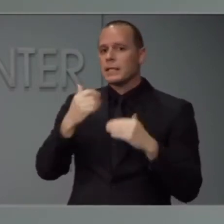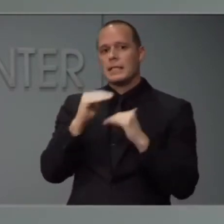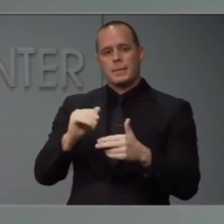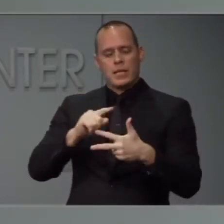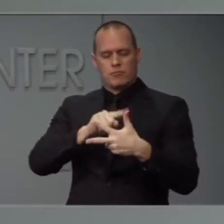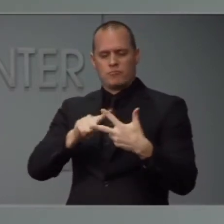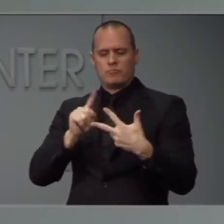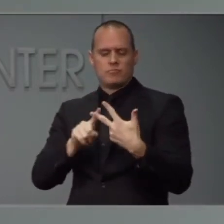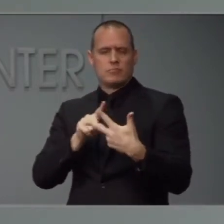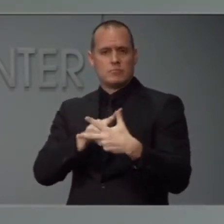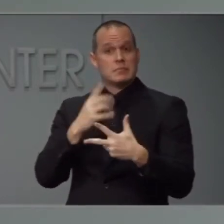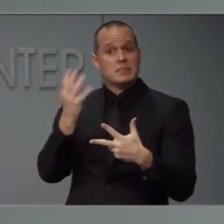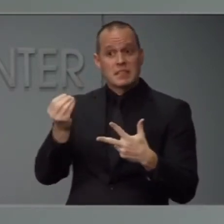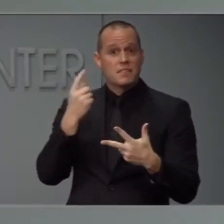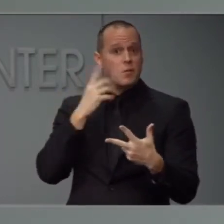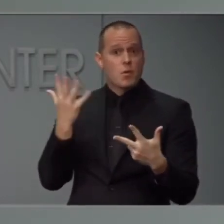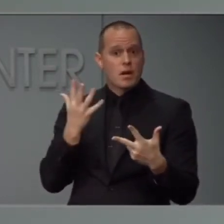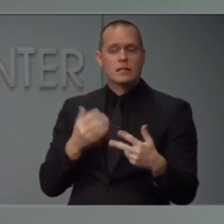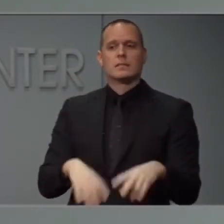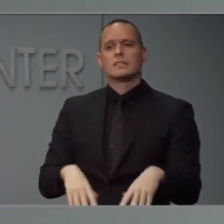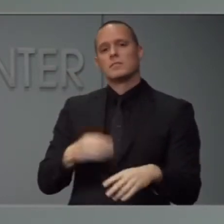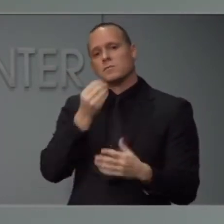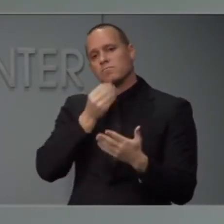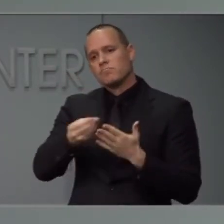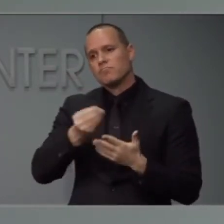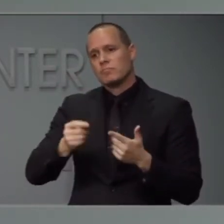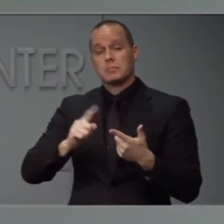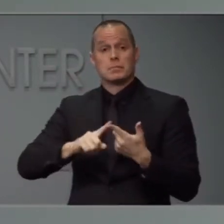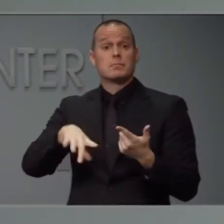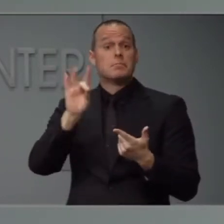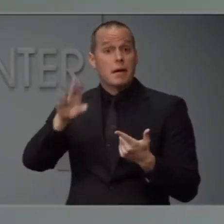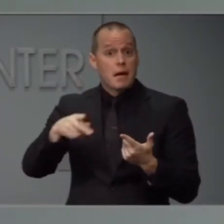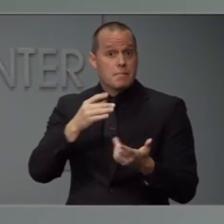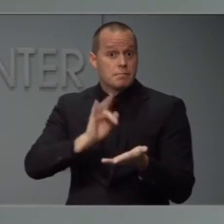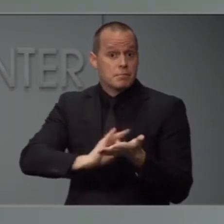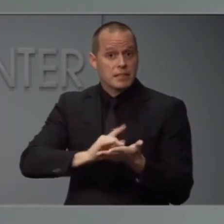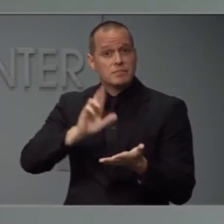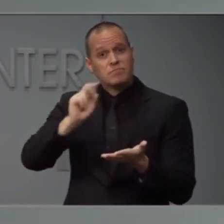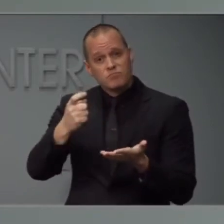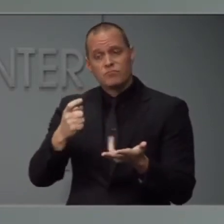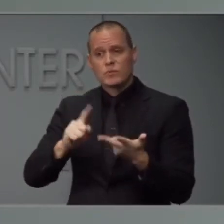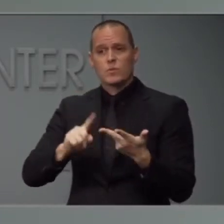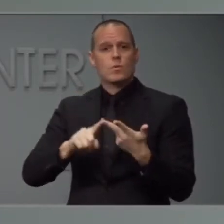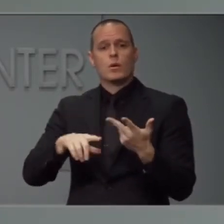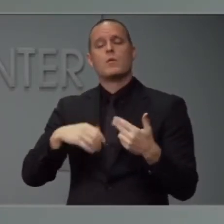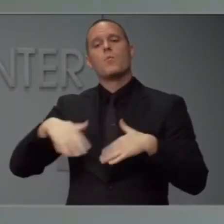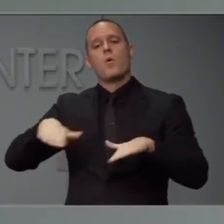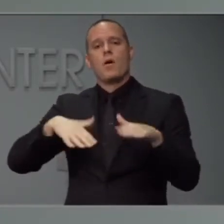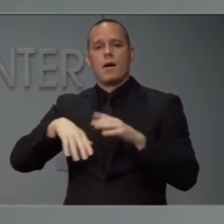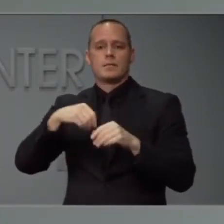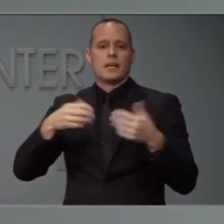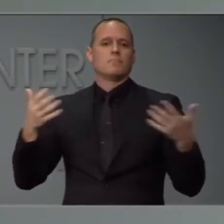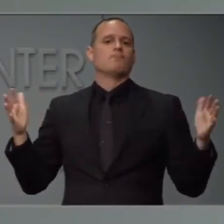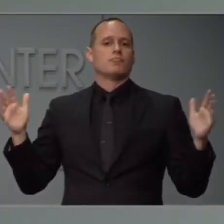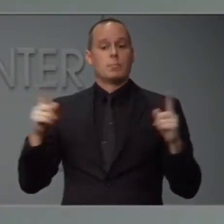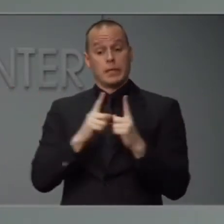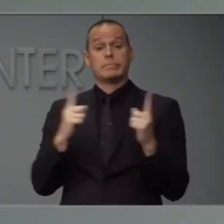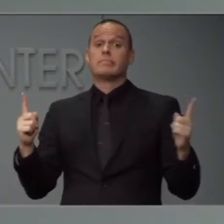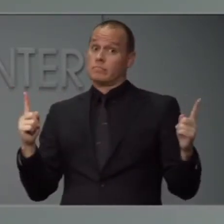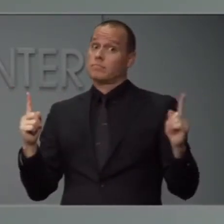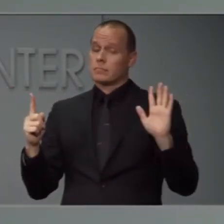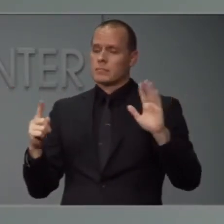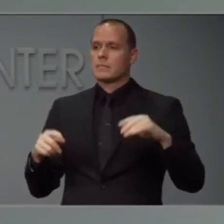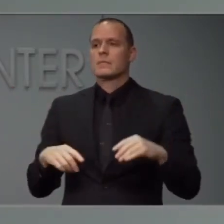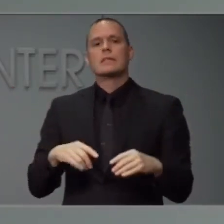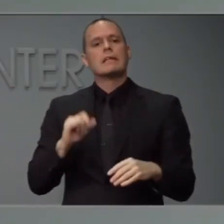up medications, or maybe for a walk outside. If you do work for an essential business, like working in our healthcare